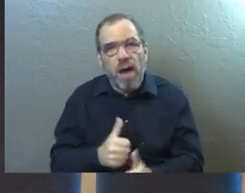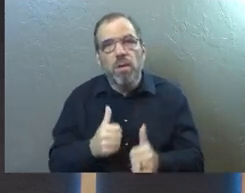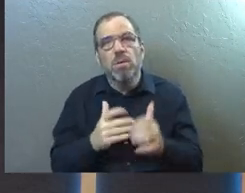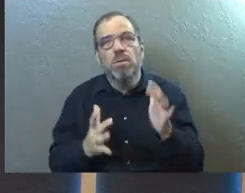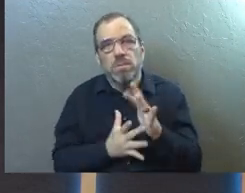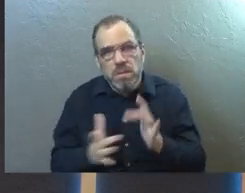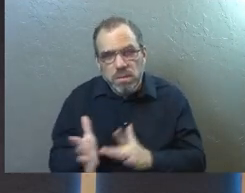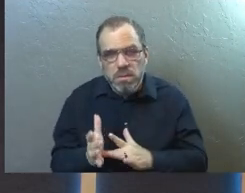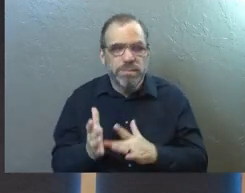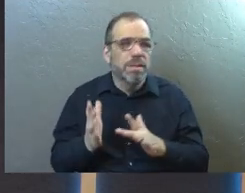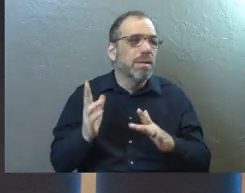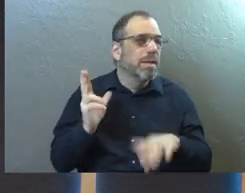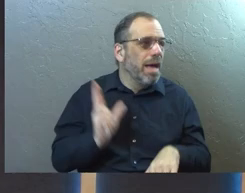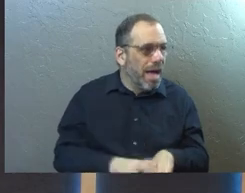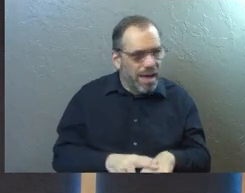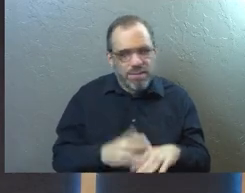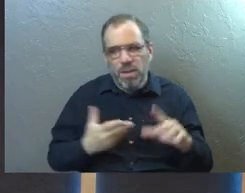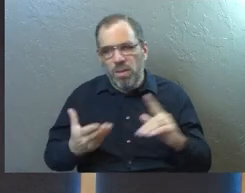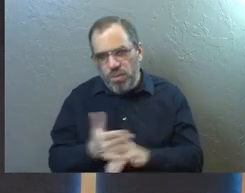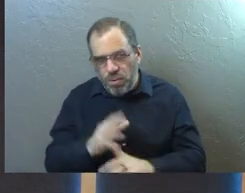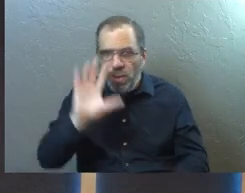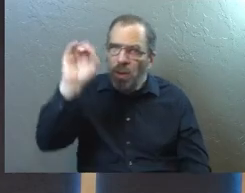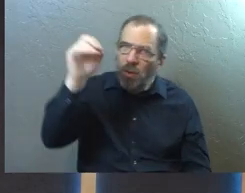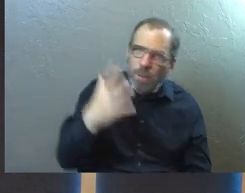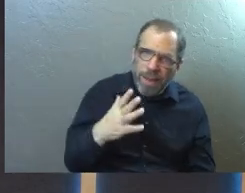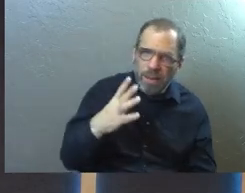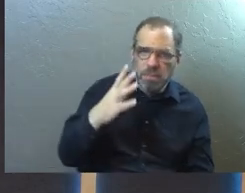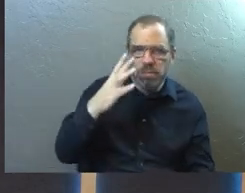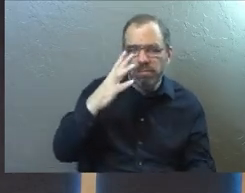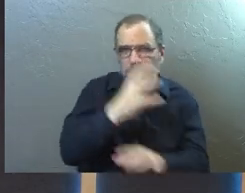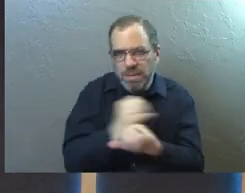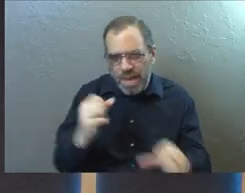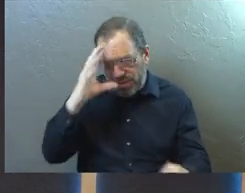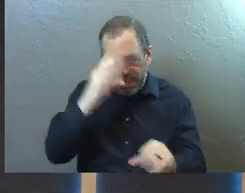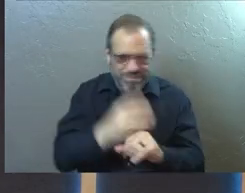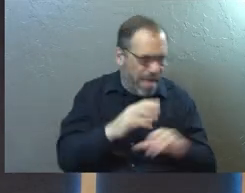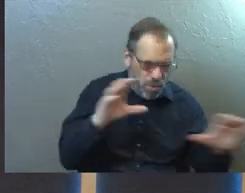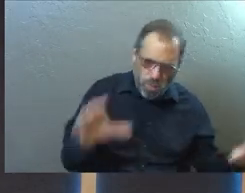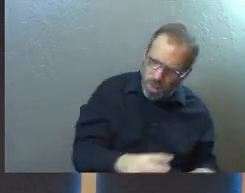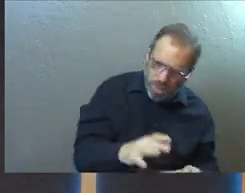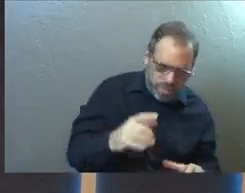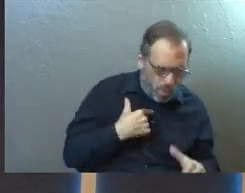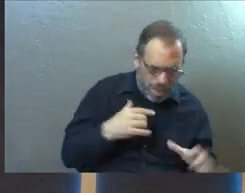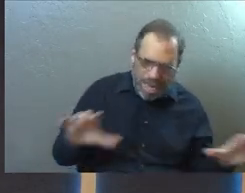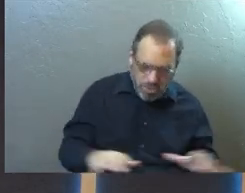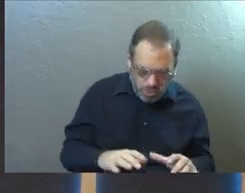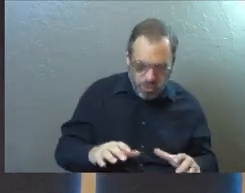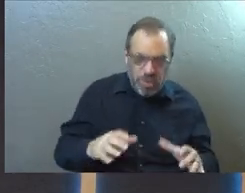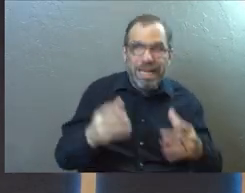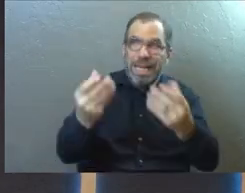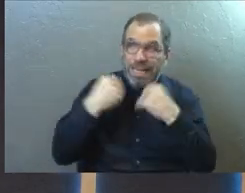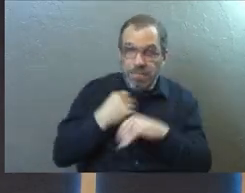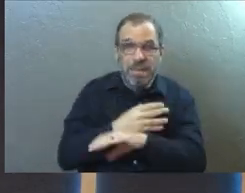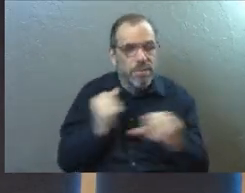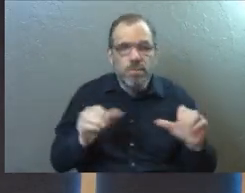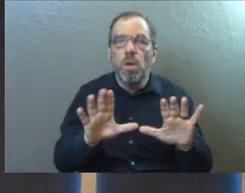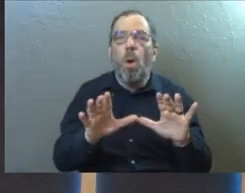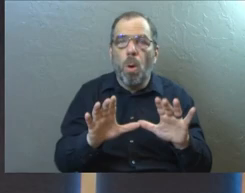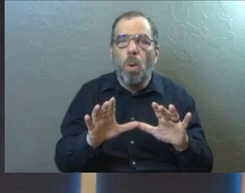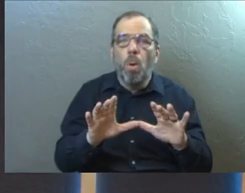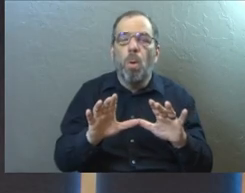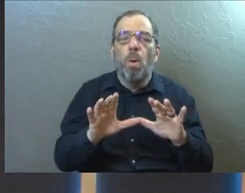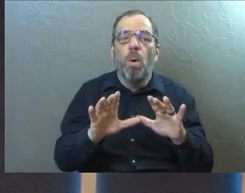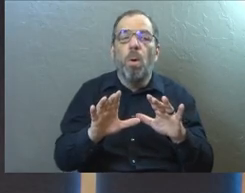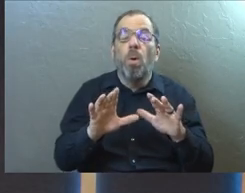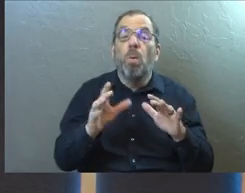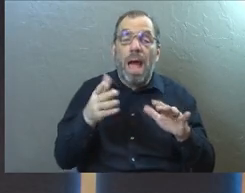We've talked about, of course, it is by grace through faith that we are saved. It's not about work. It's not about what we do that gets us saved. But we enter